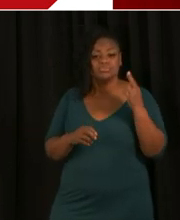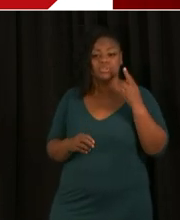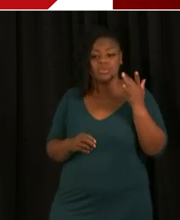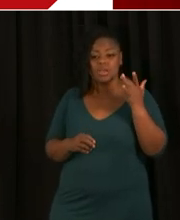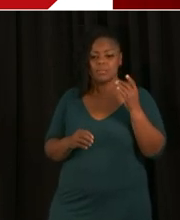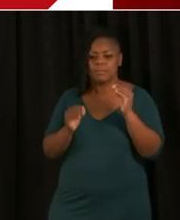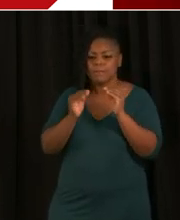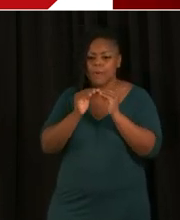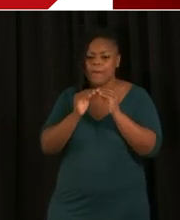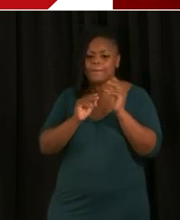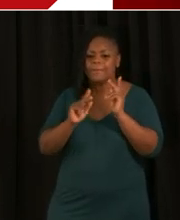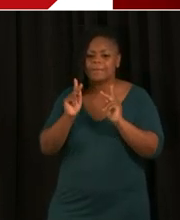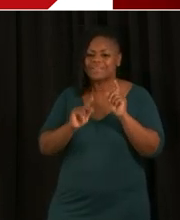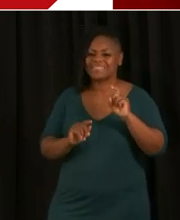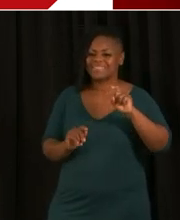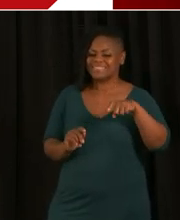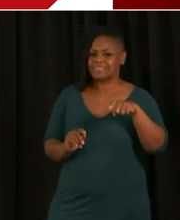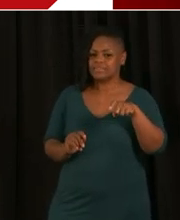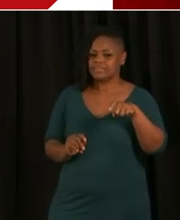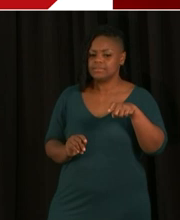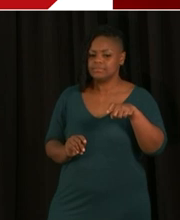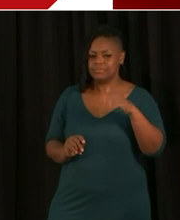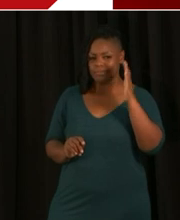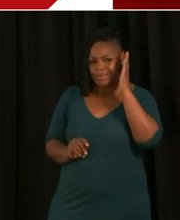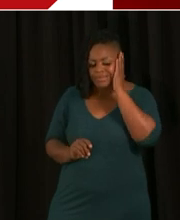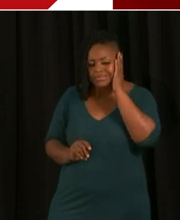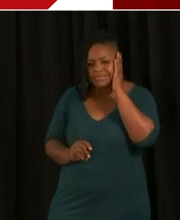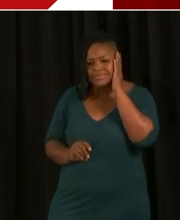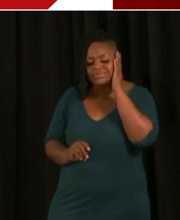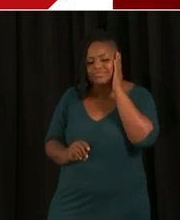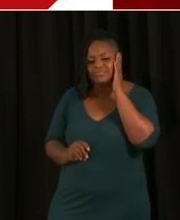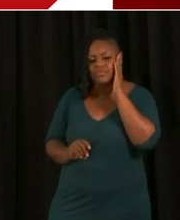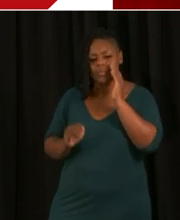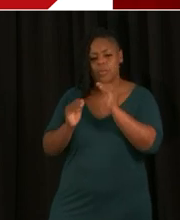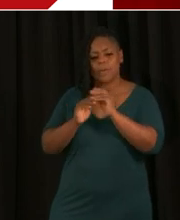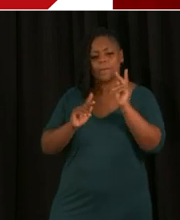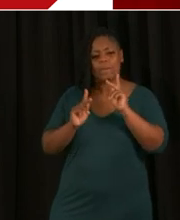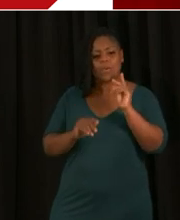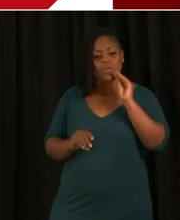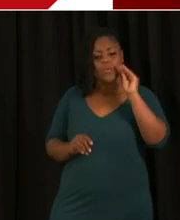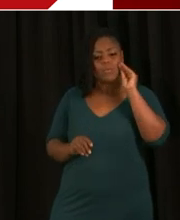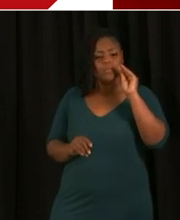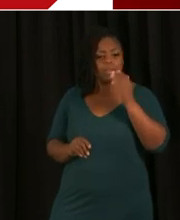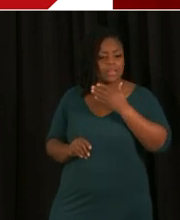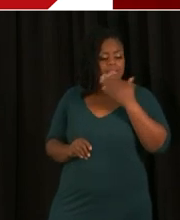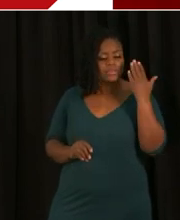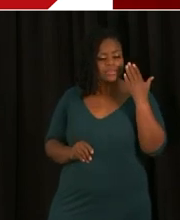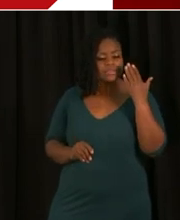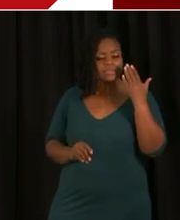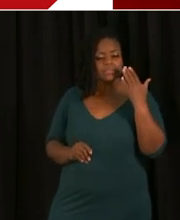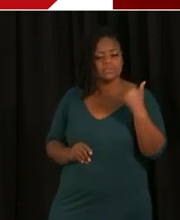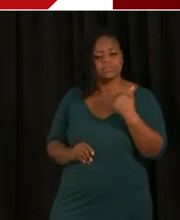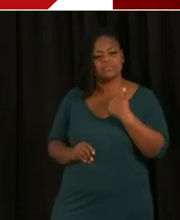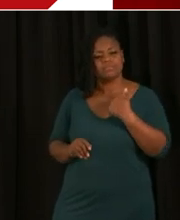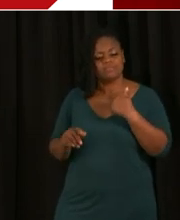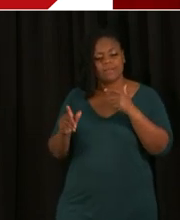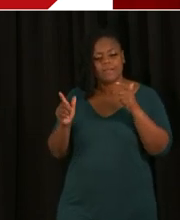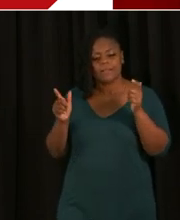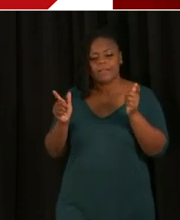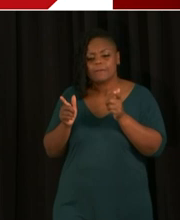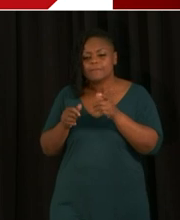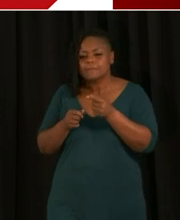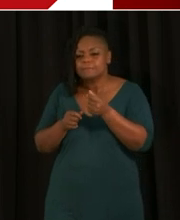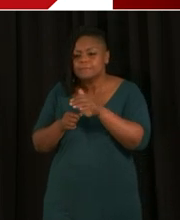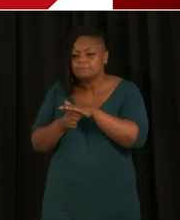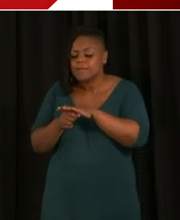demand of people experiencing homelessness who need a bed. We have a limited